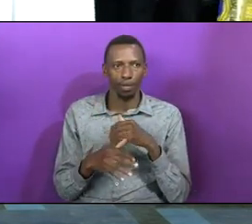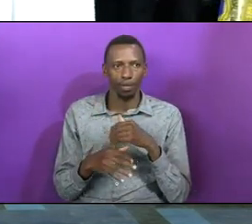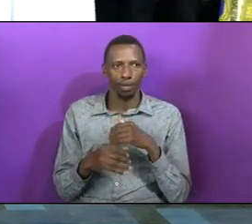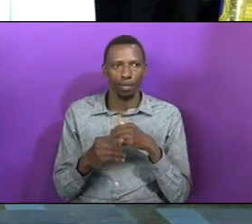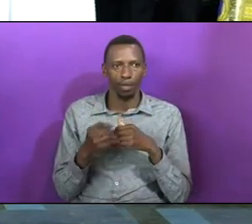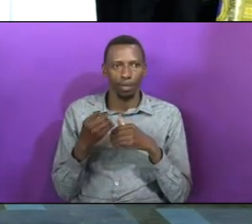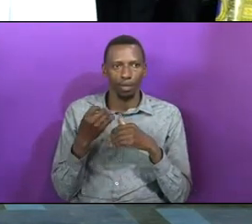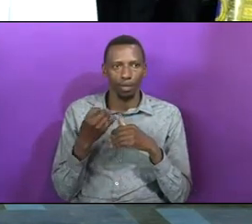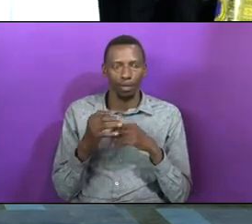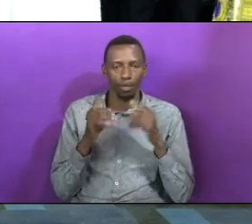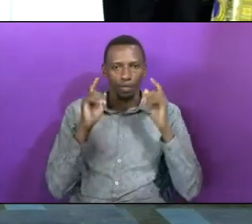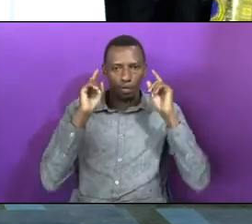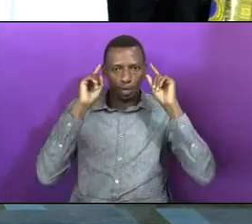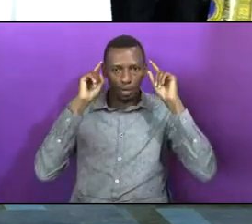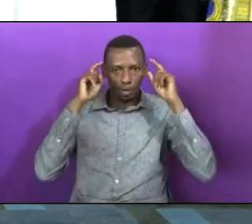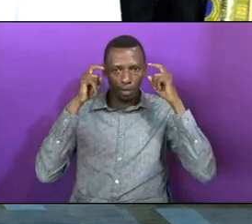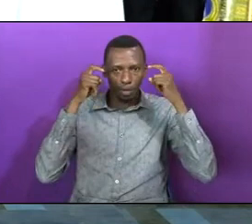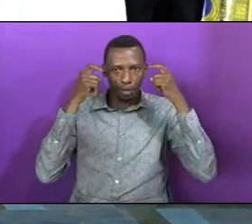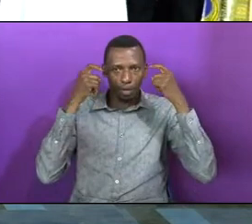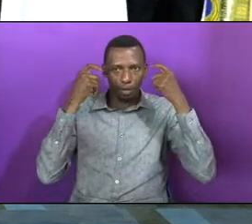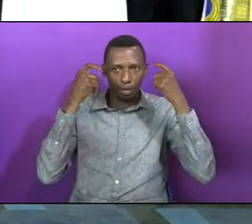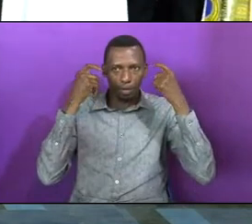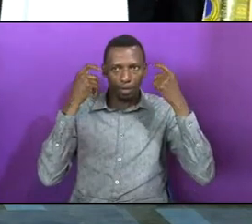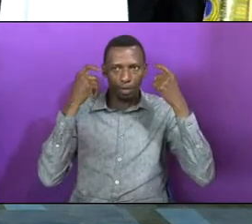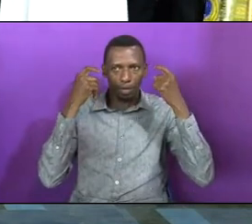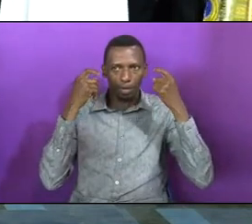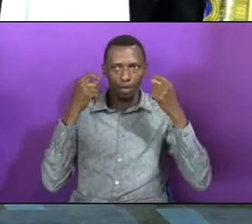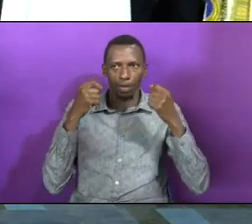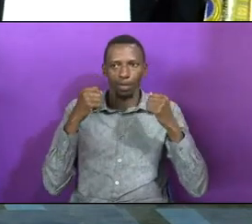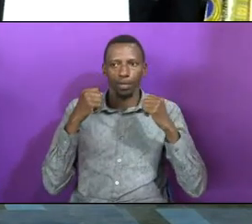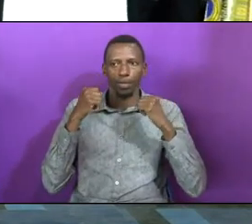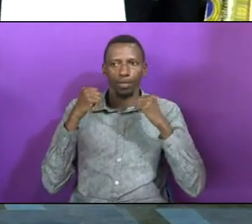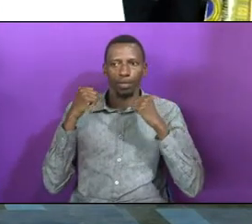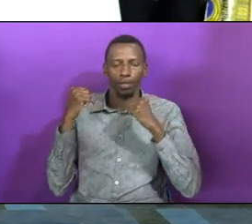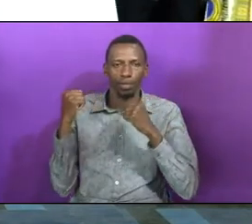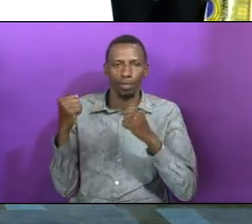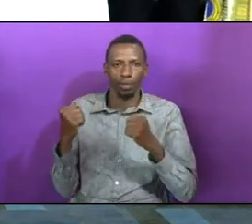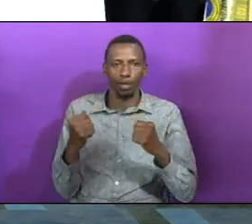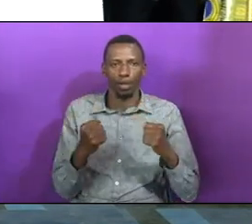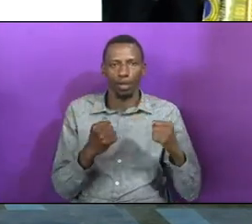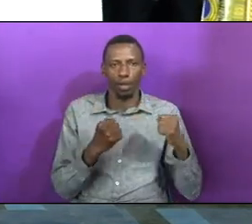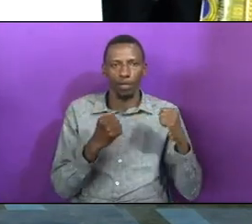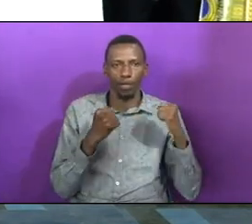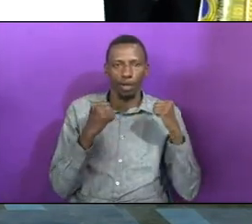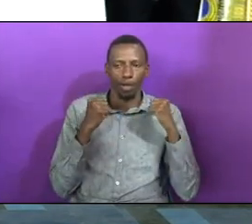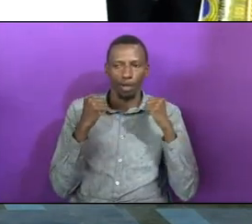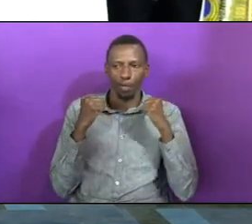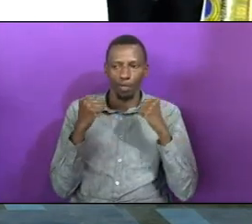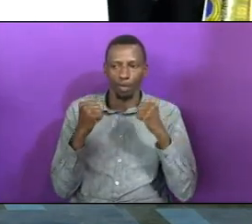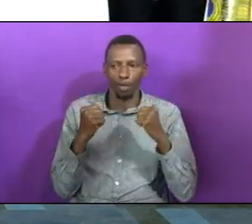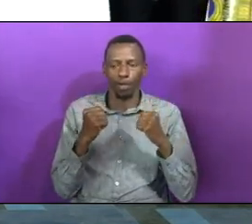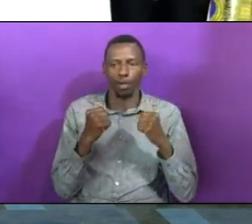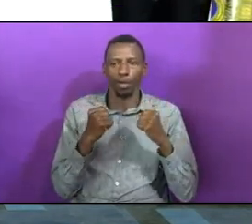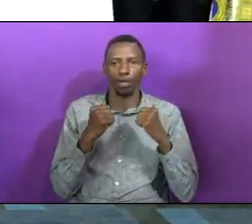of the Lamb. There is power,